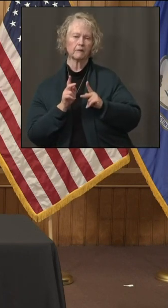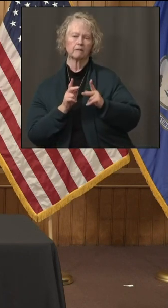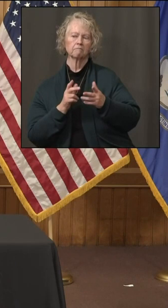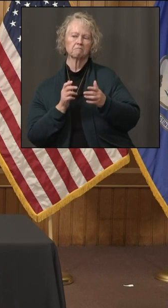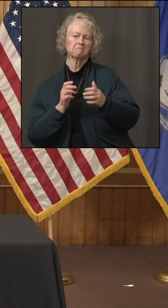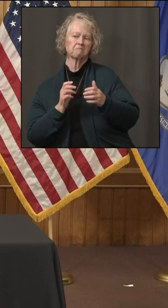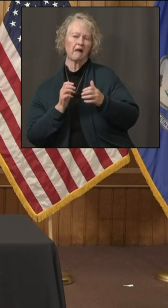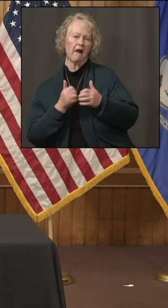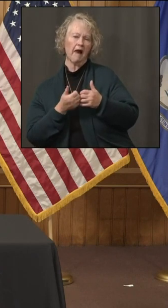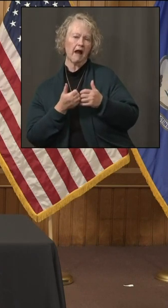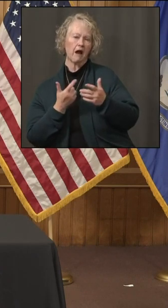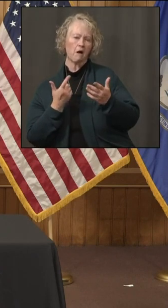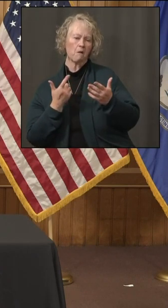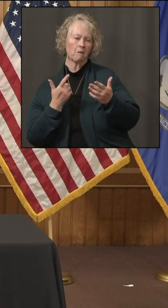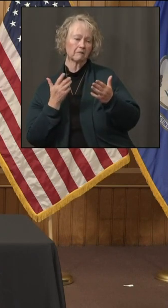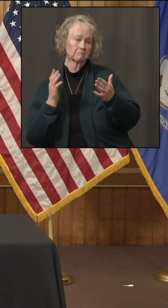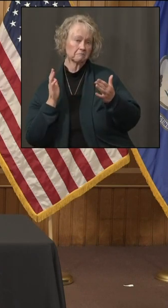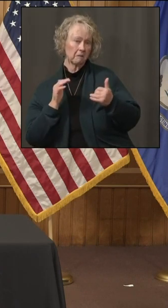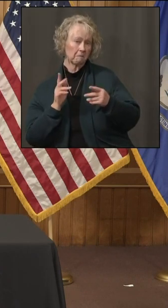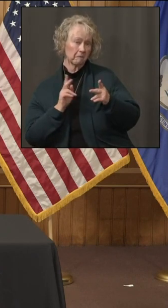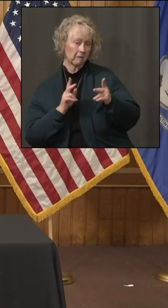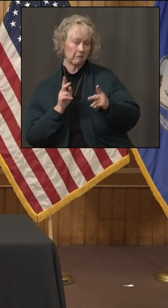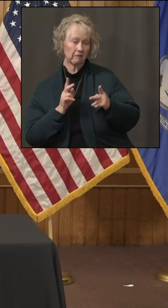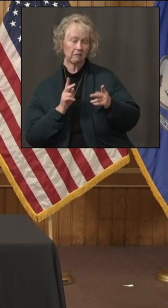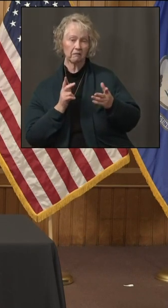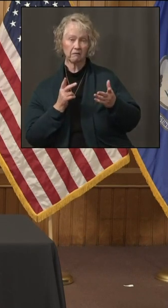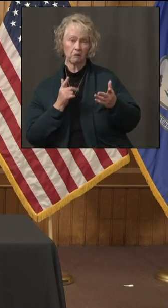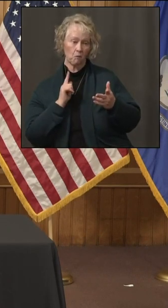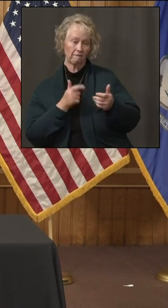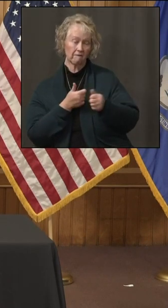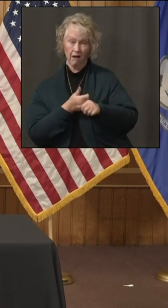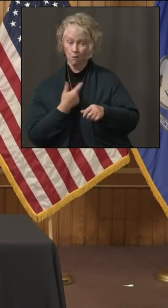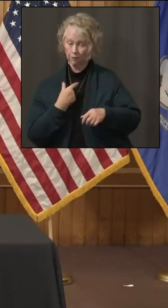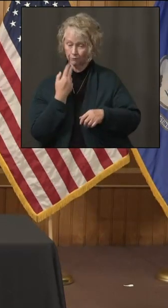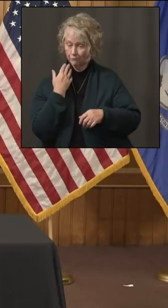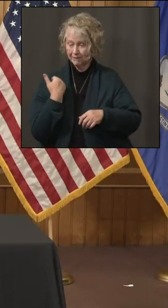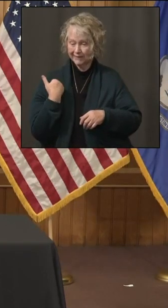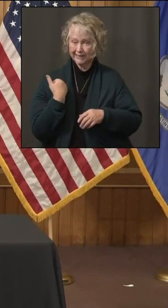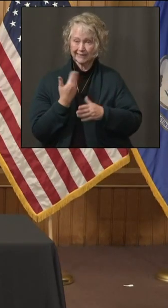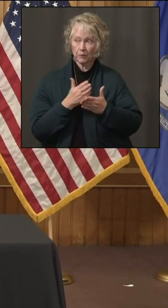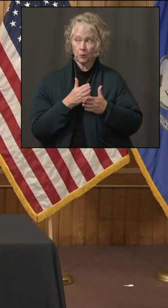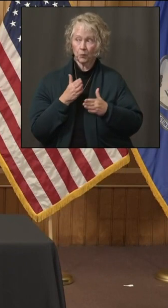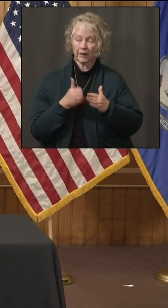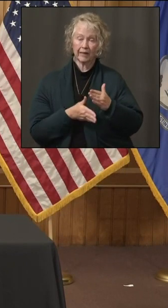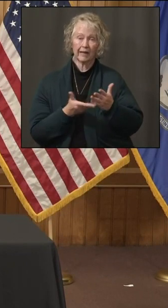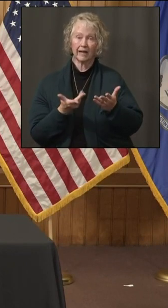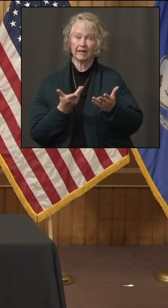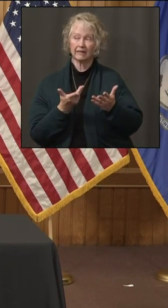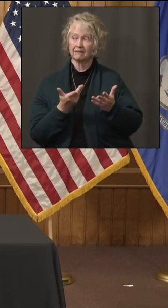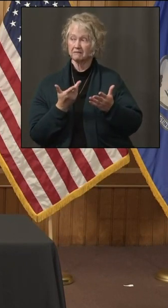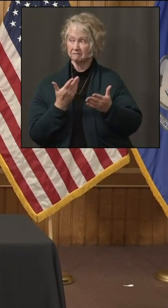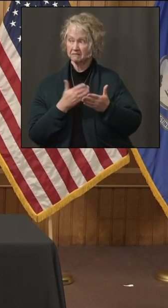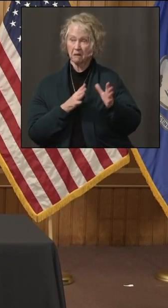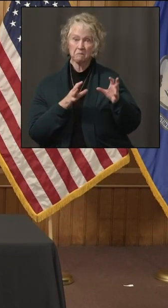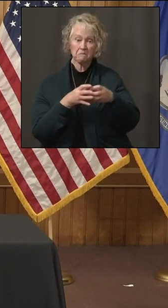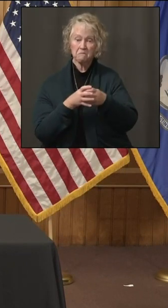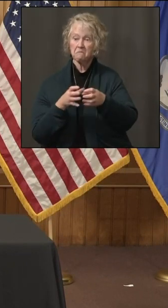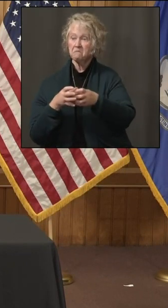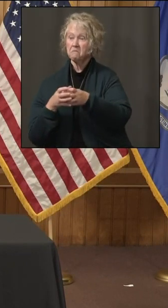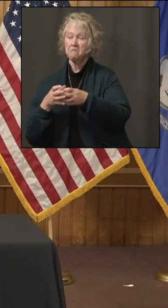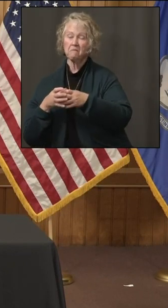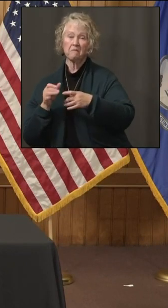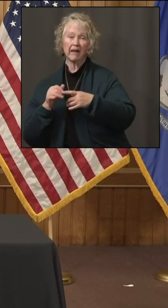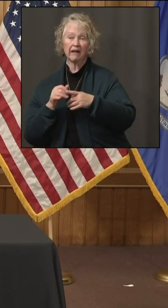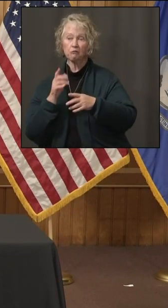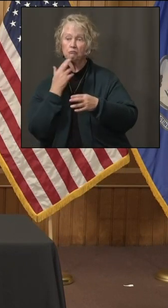people to go along with that? I mean, just over the last weekend, we saw some gatherings at restaurants and